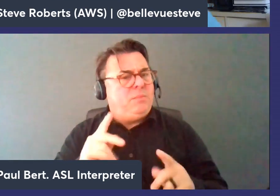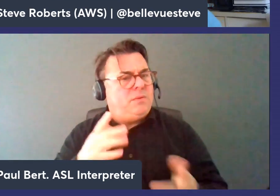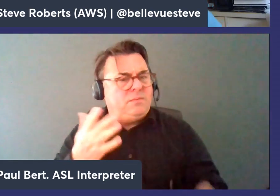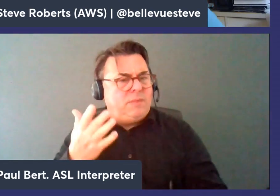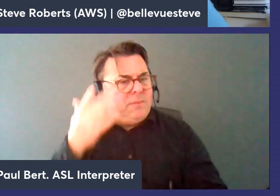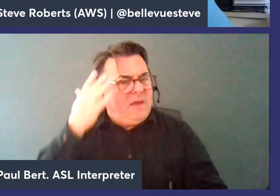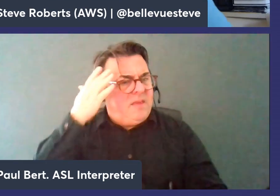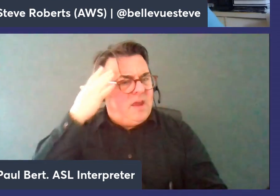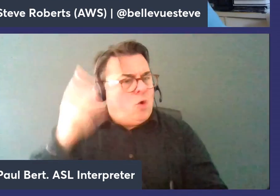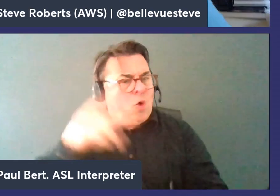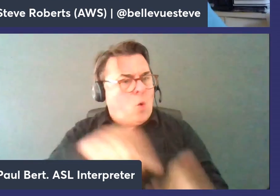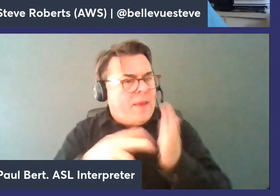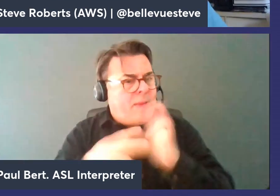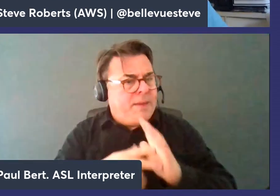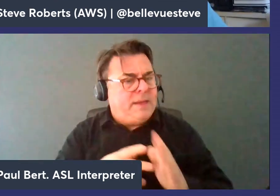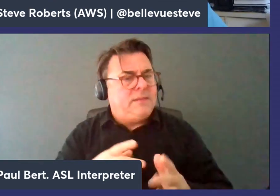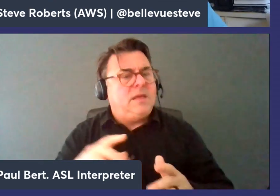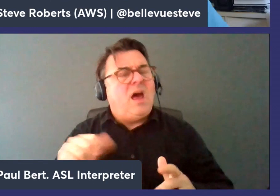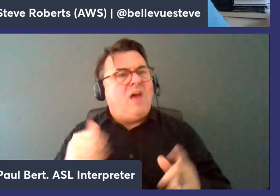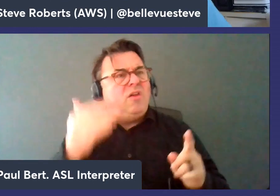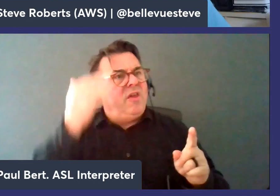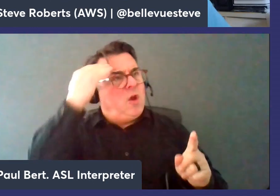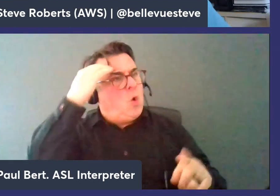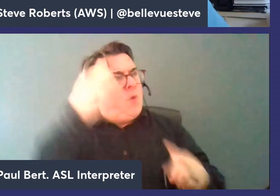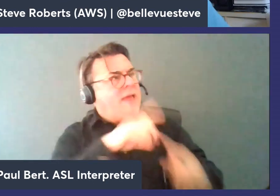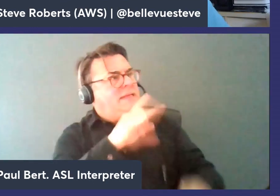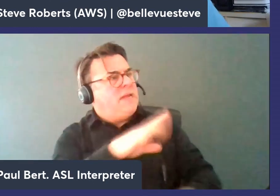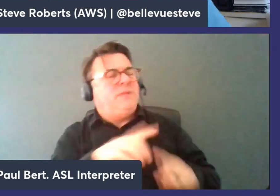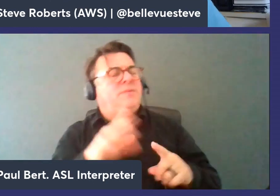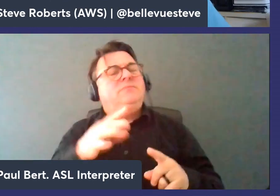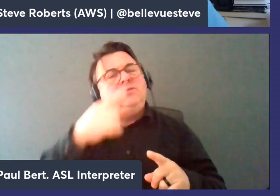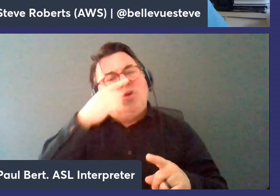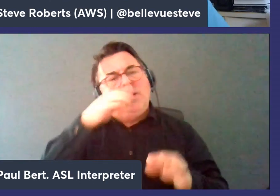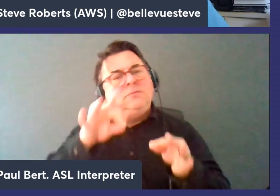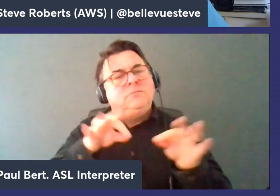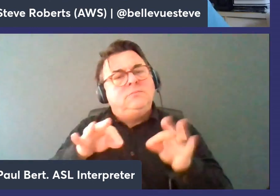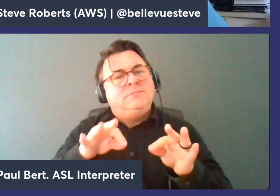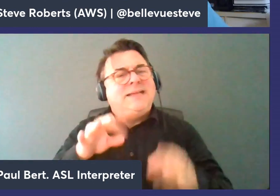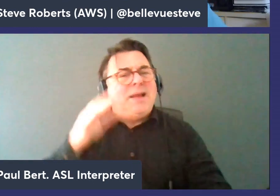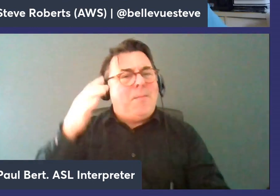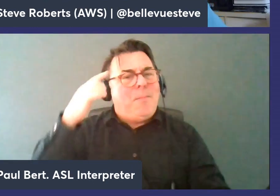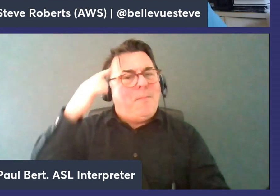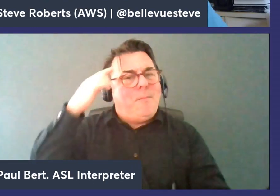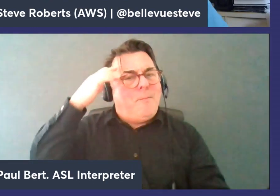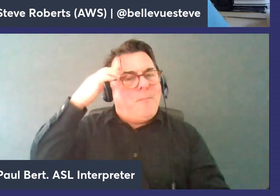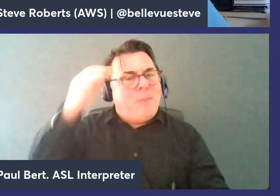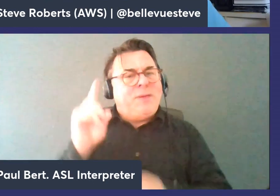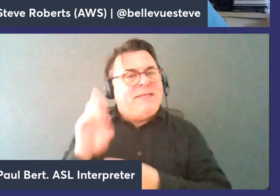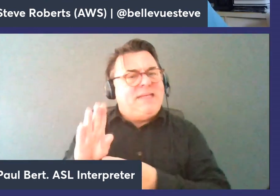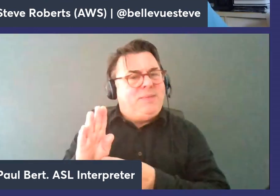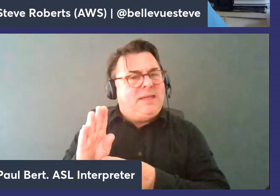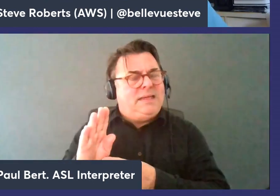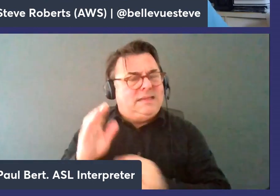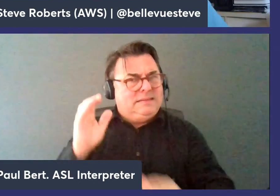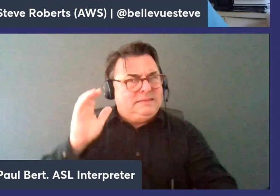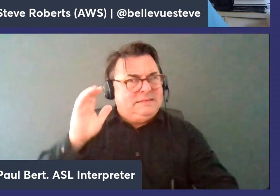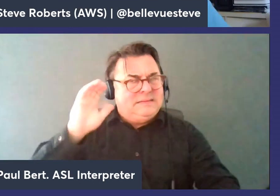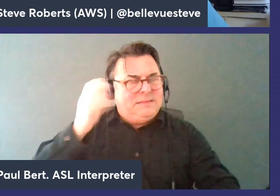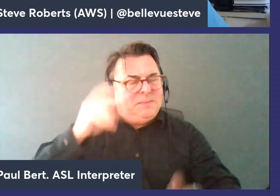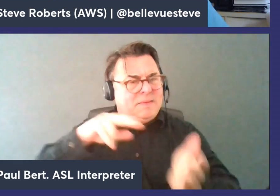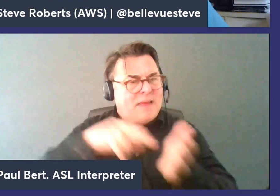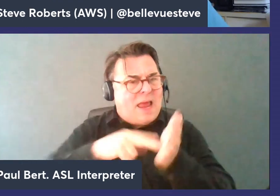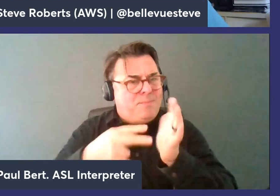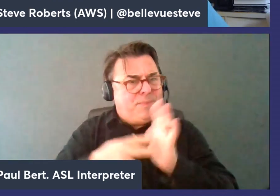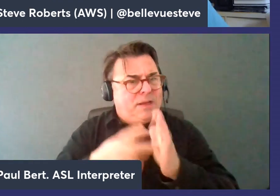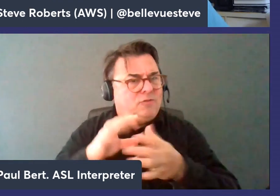as familiar with it as some of our other database offerings so memory db just in the name i could probably guess that